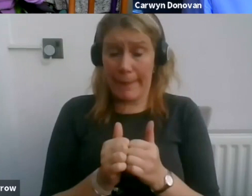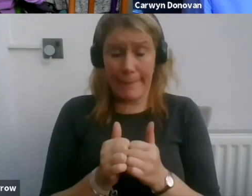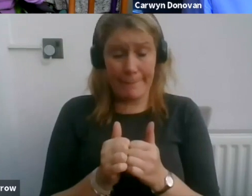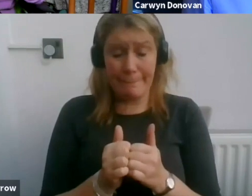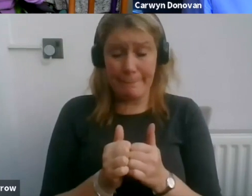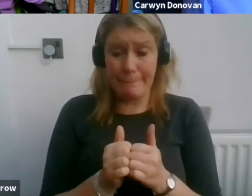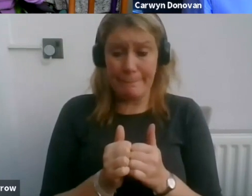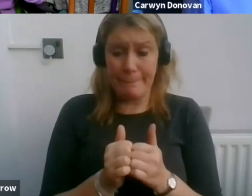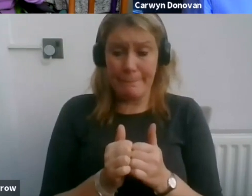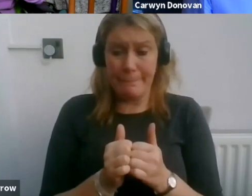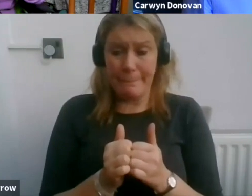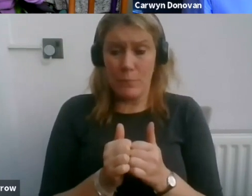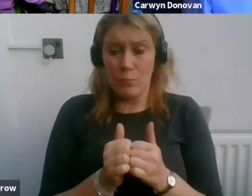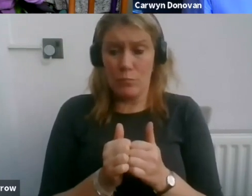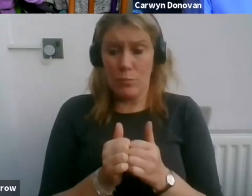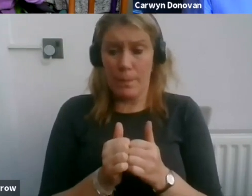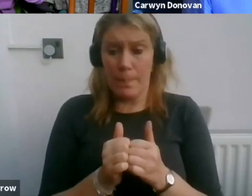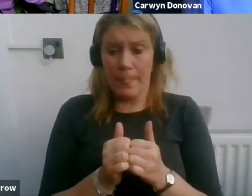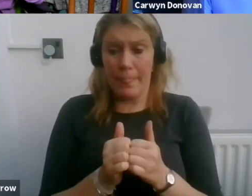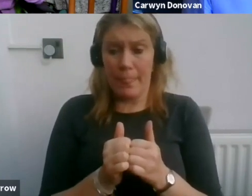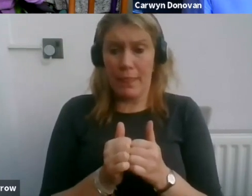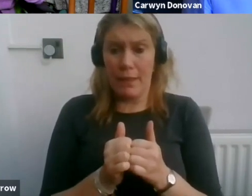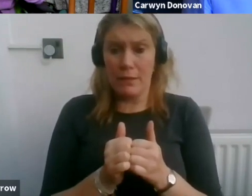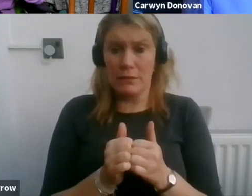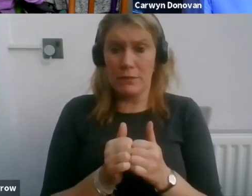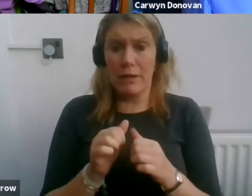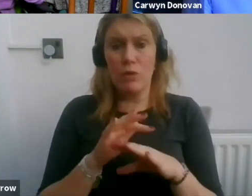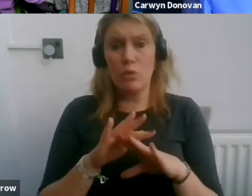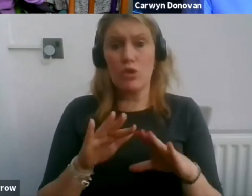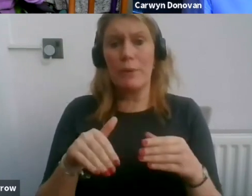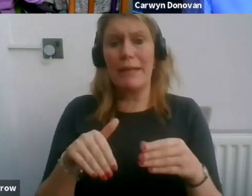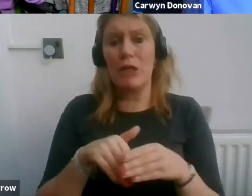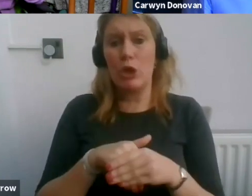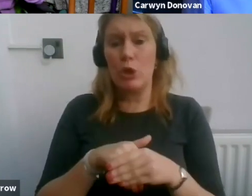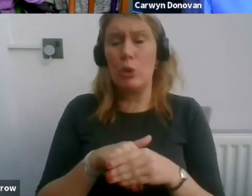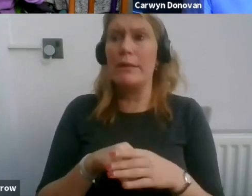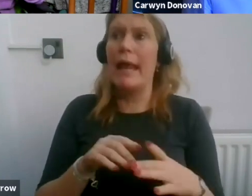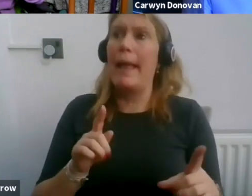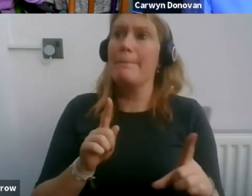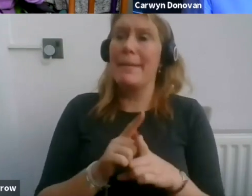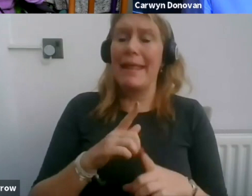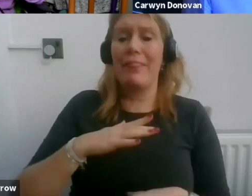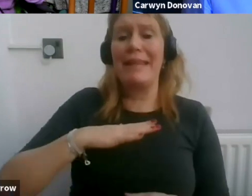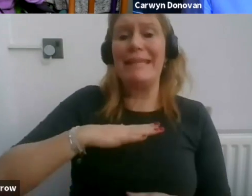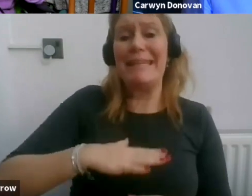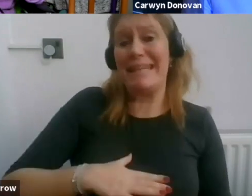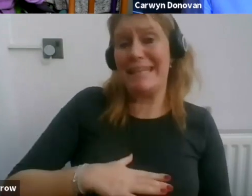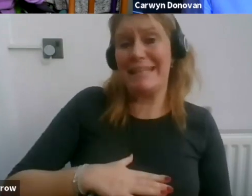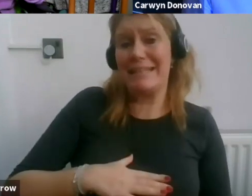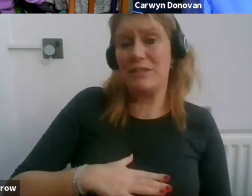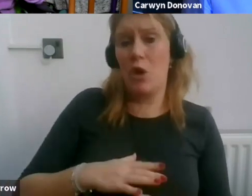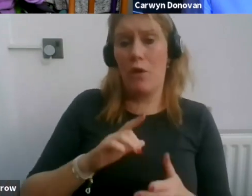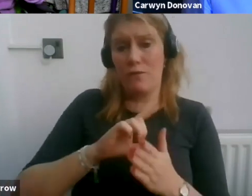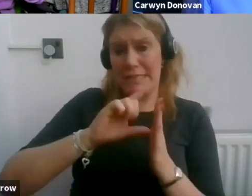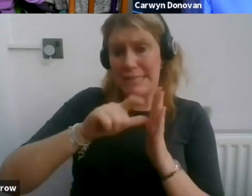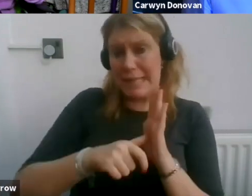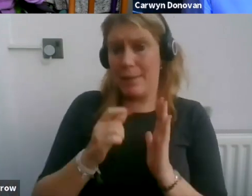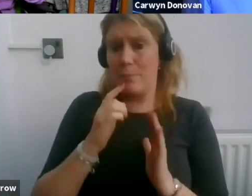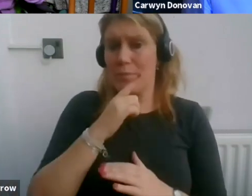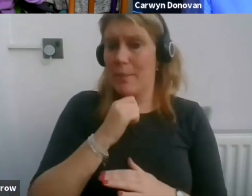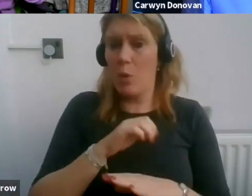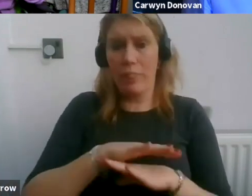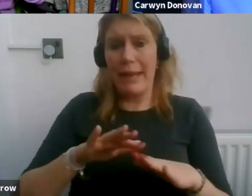strikes me is if you don't include and meet the needs of disabled people, it's not a great working